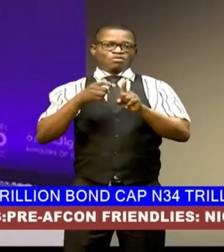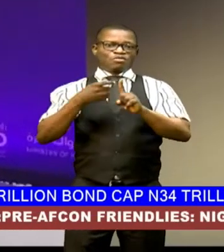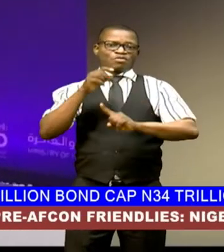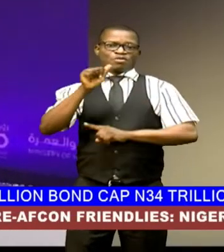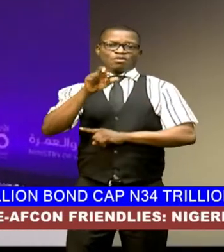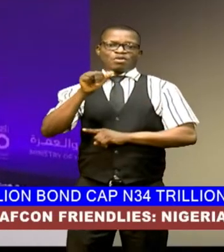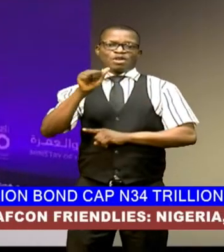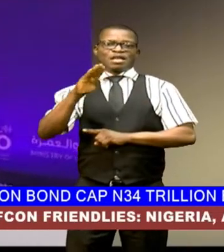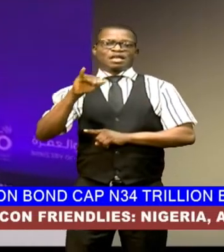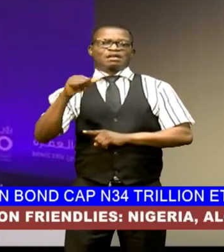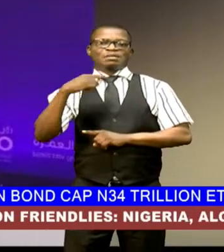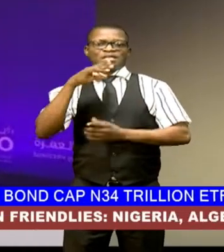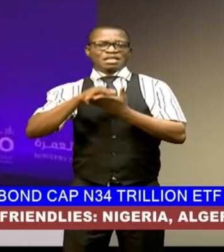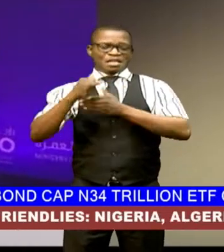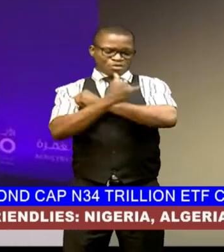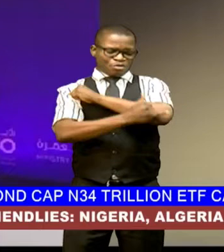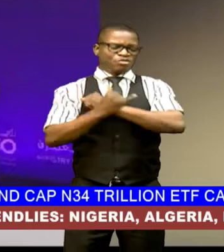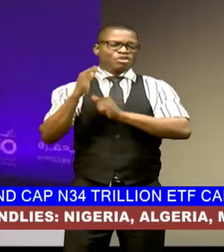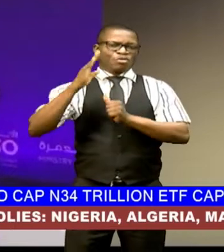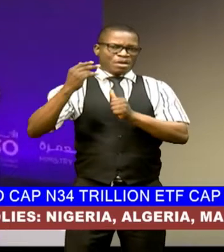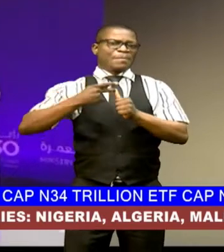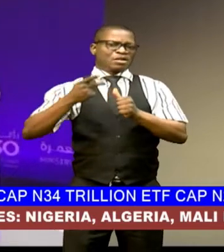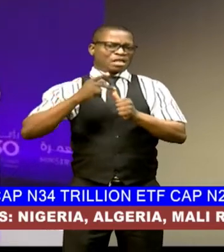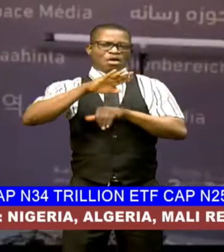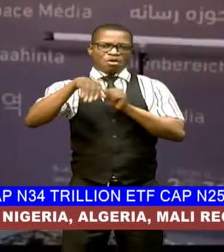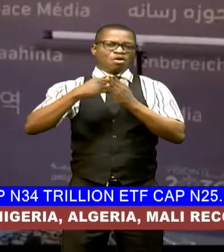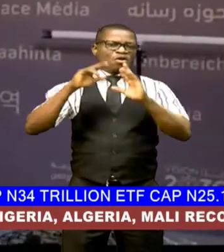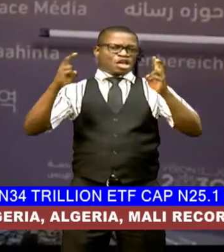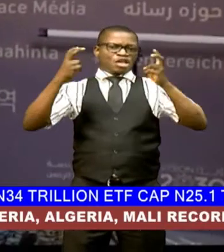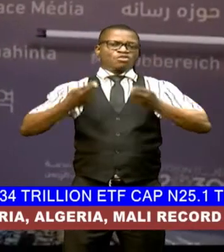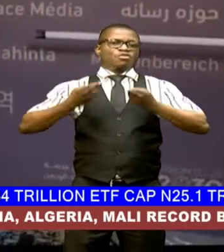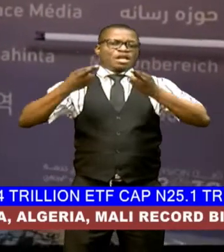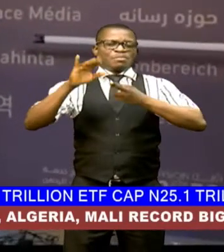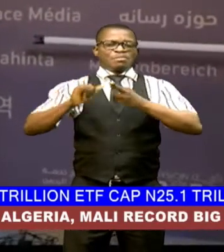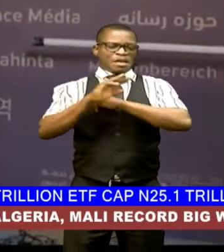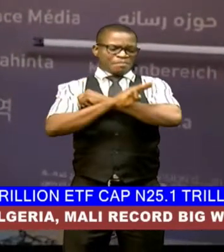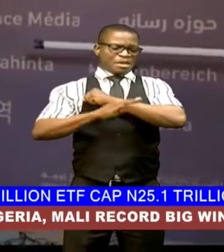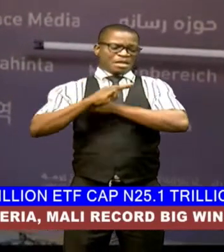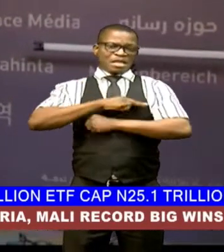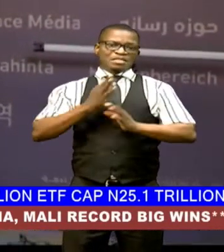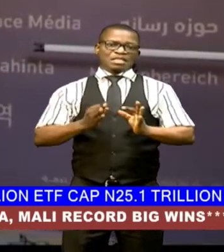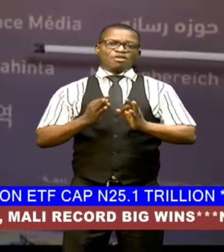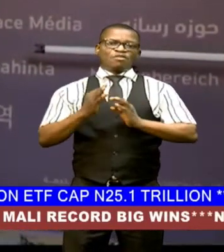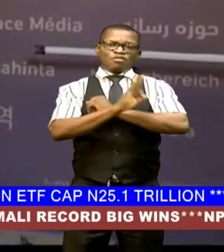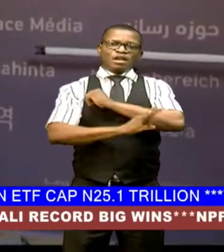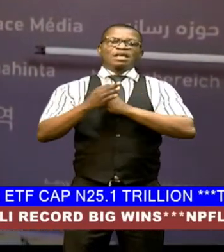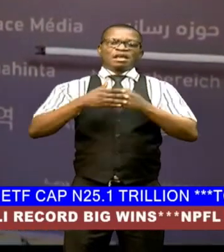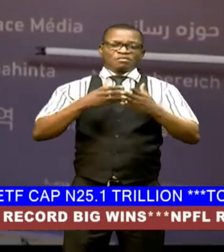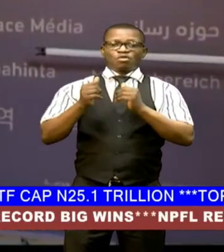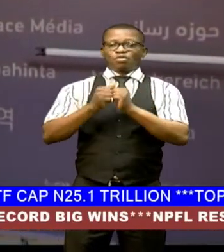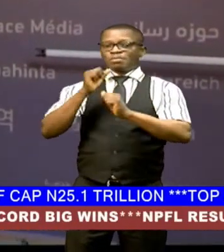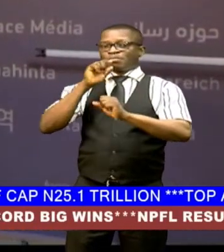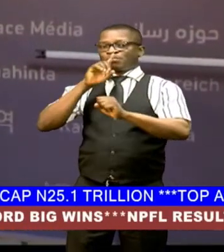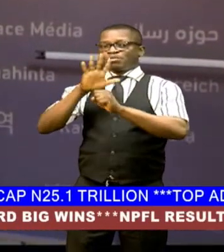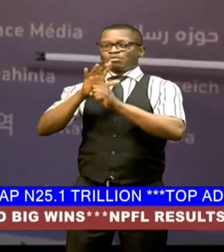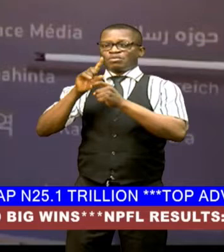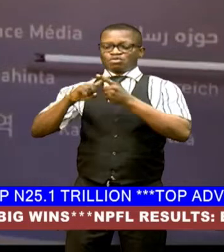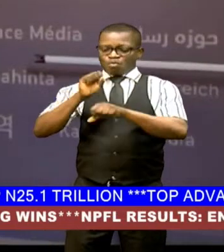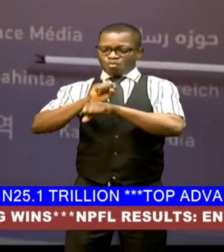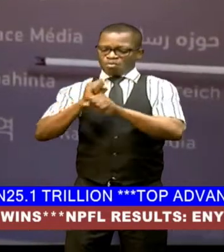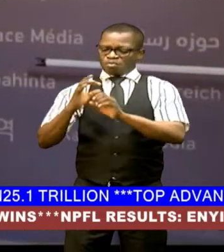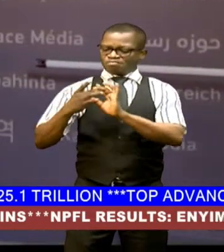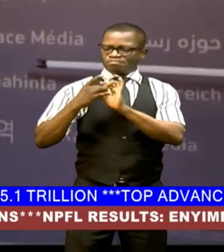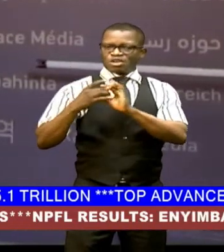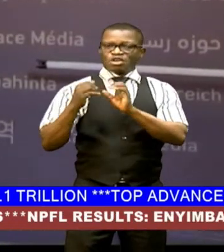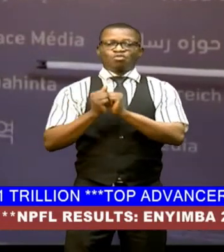says his country will prioritize all issues raised by the minister of foreign affairs and promised to work closely with